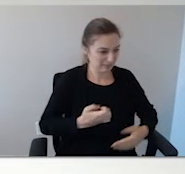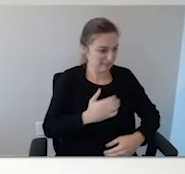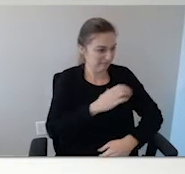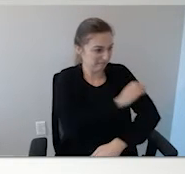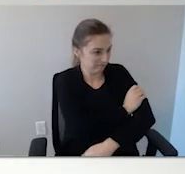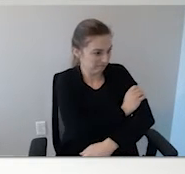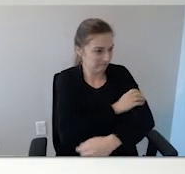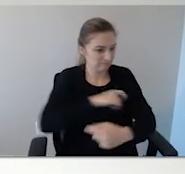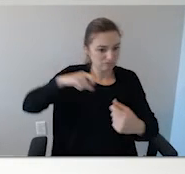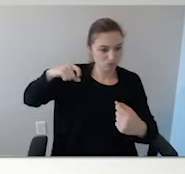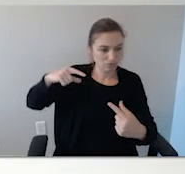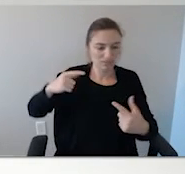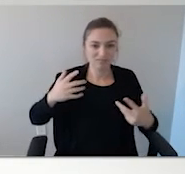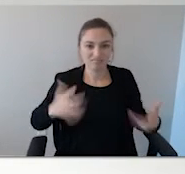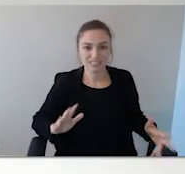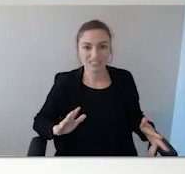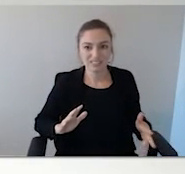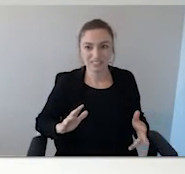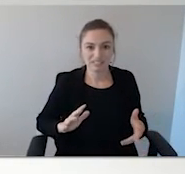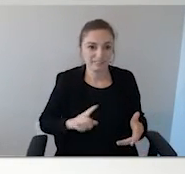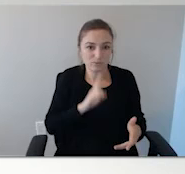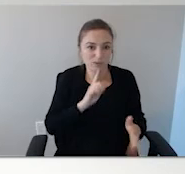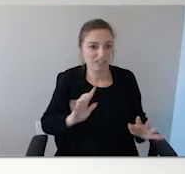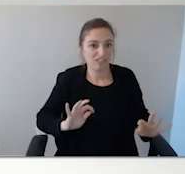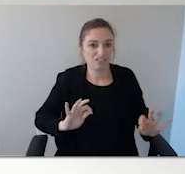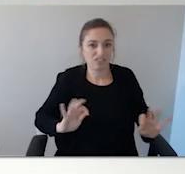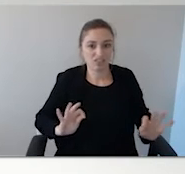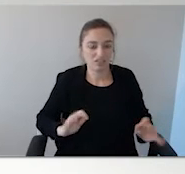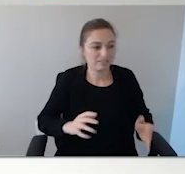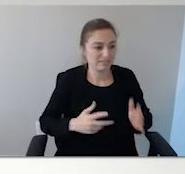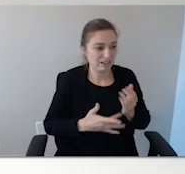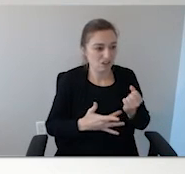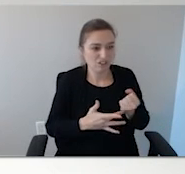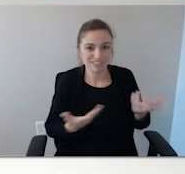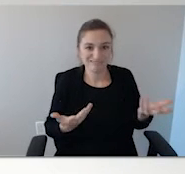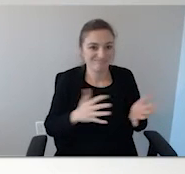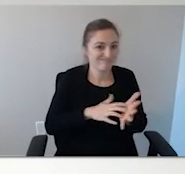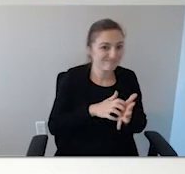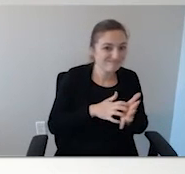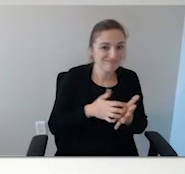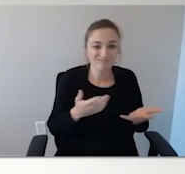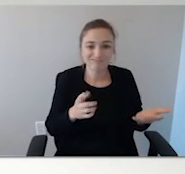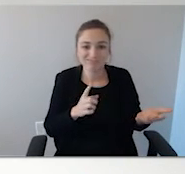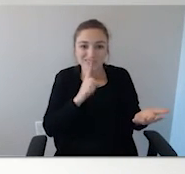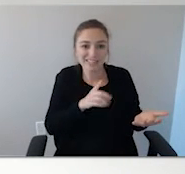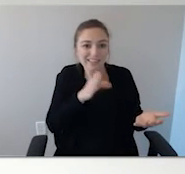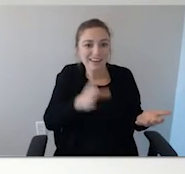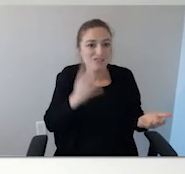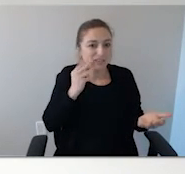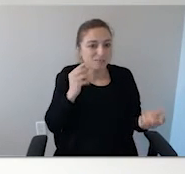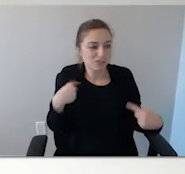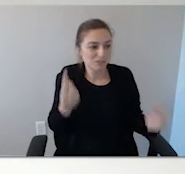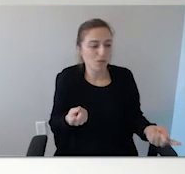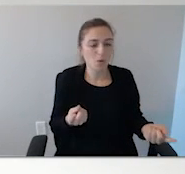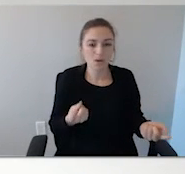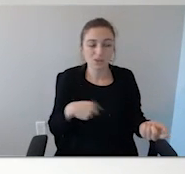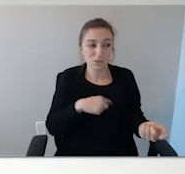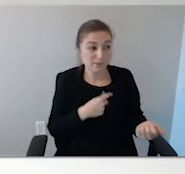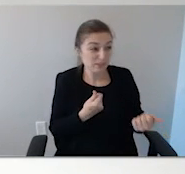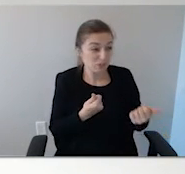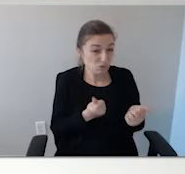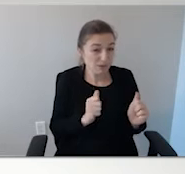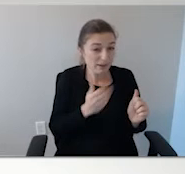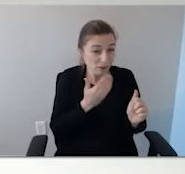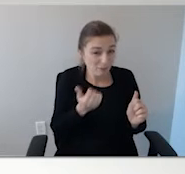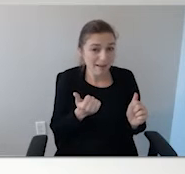bare. I mean, it was just, it was something that had never been done before. So we were doing what we could